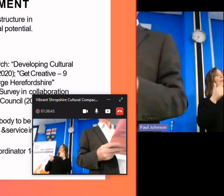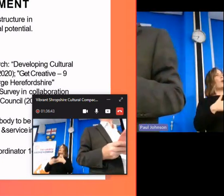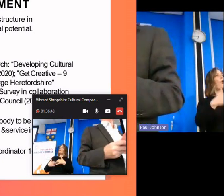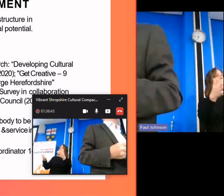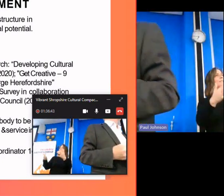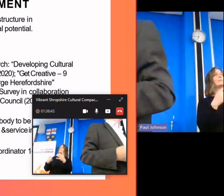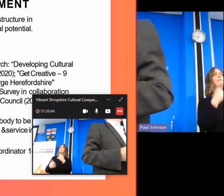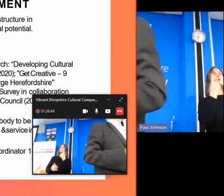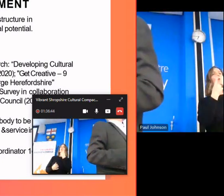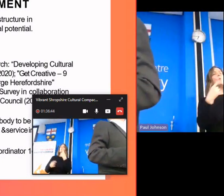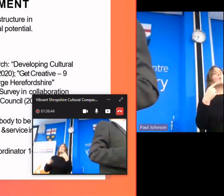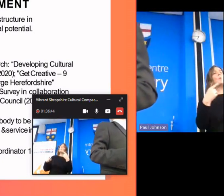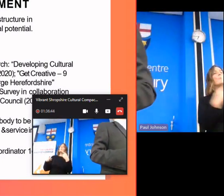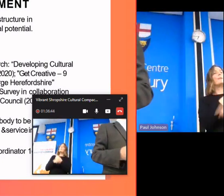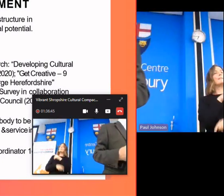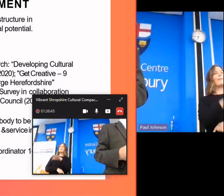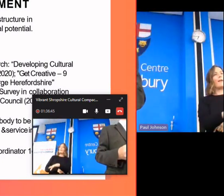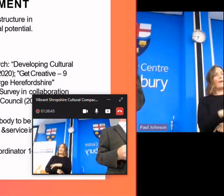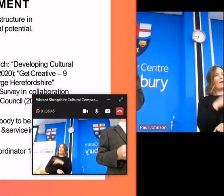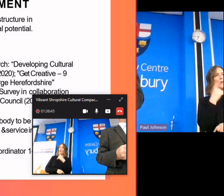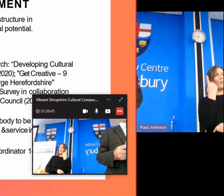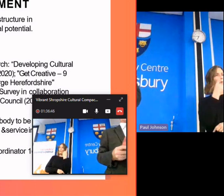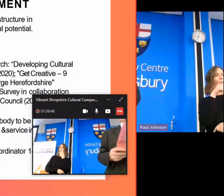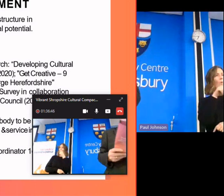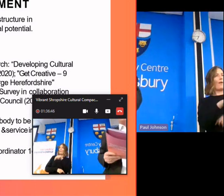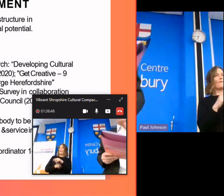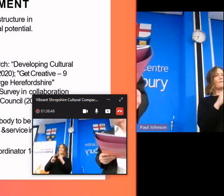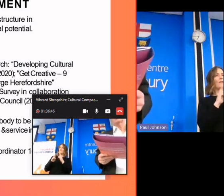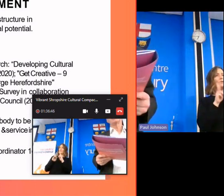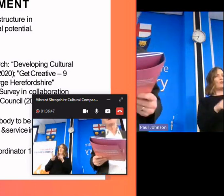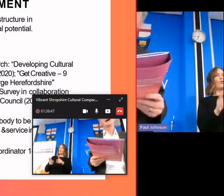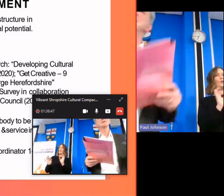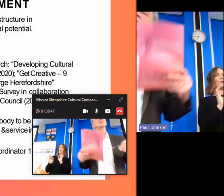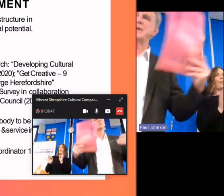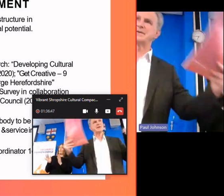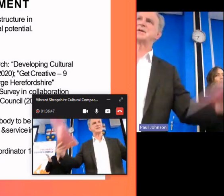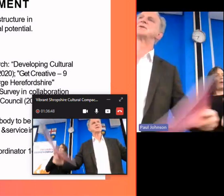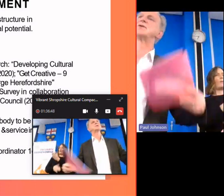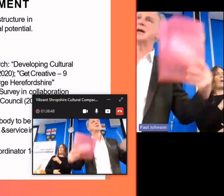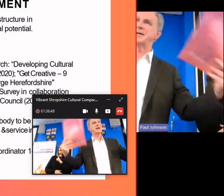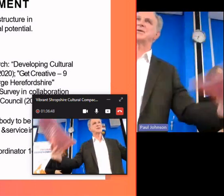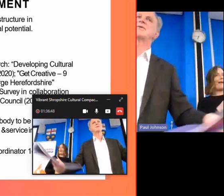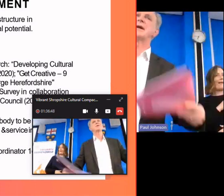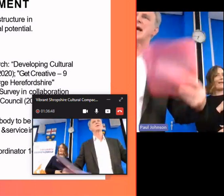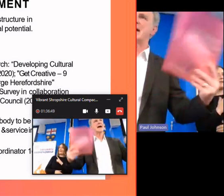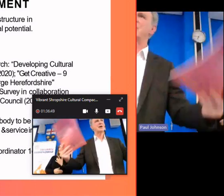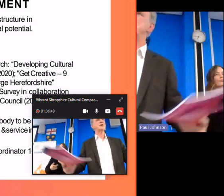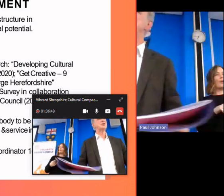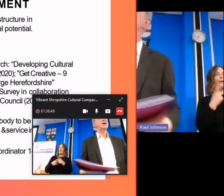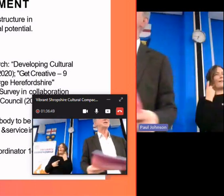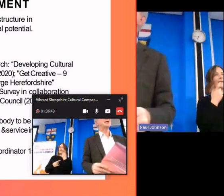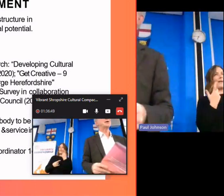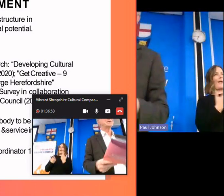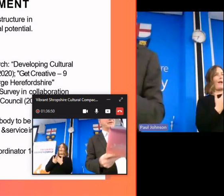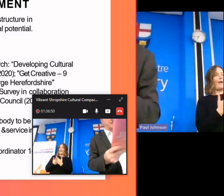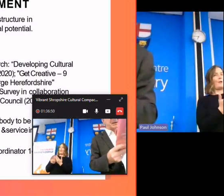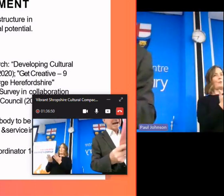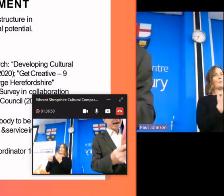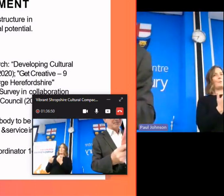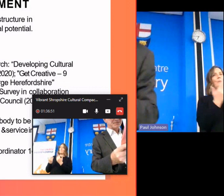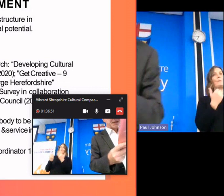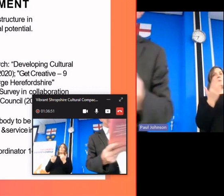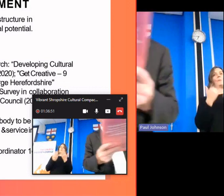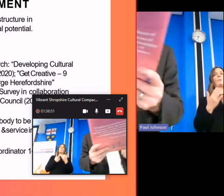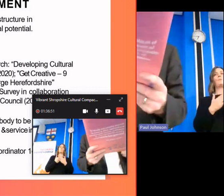but who wasn't there who wasn't in that village hall that day um and we just trying to think how we address those